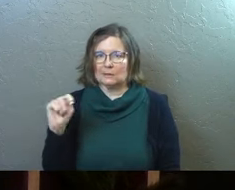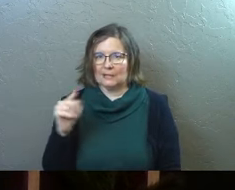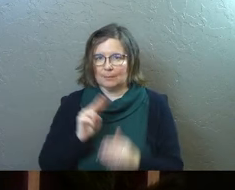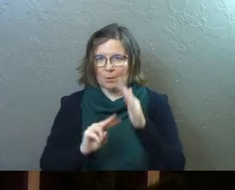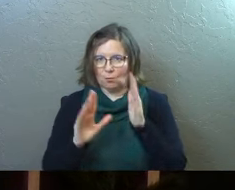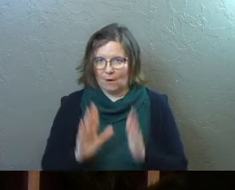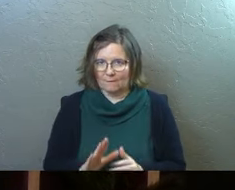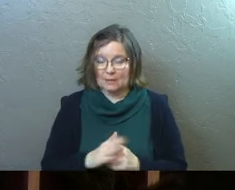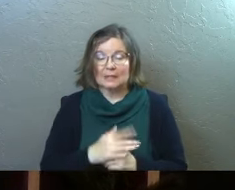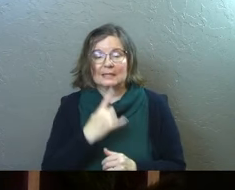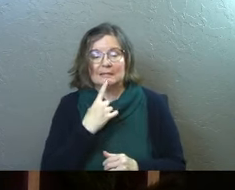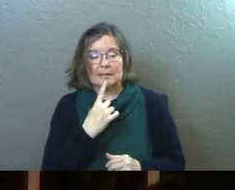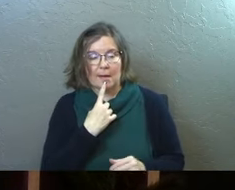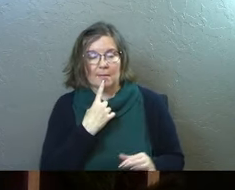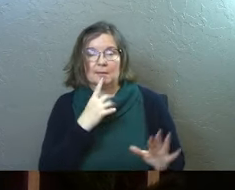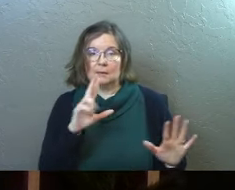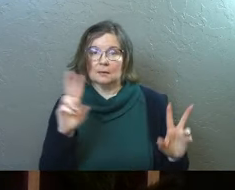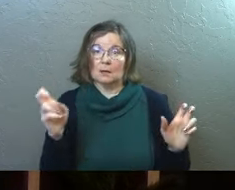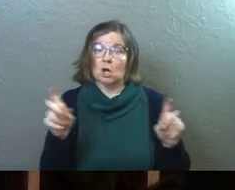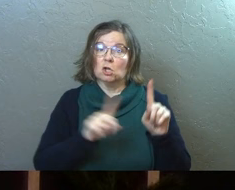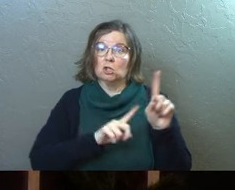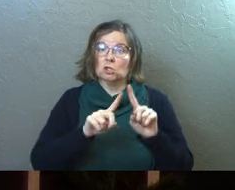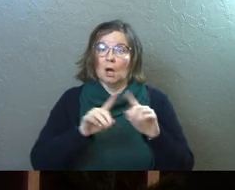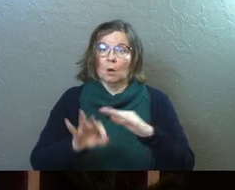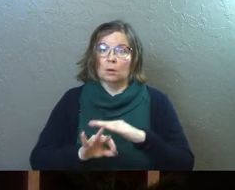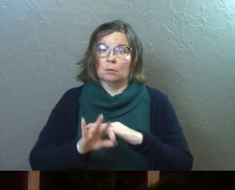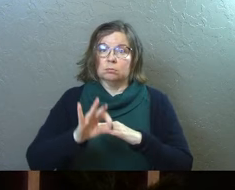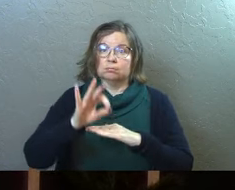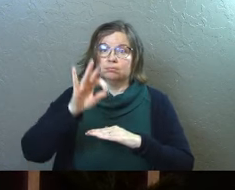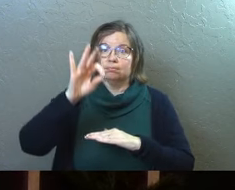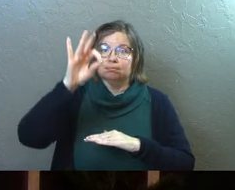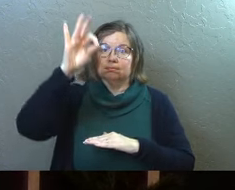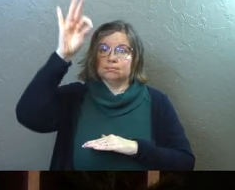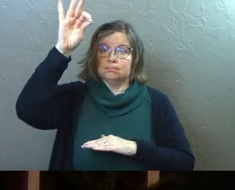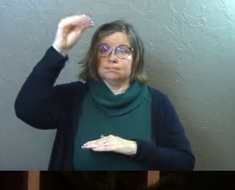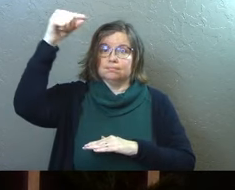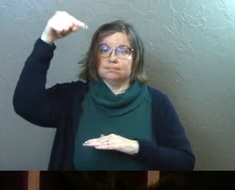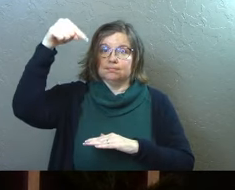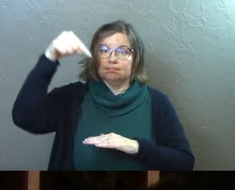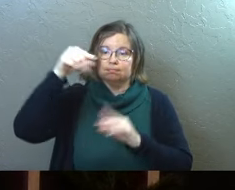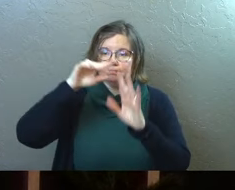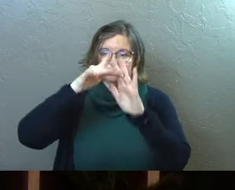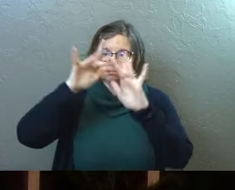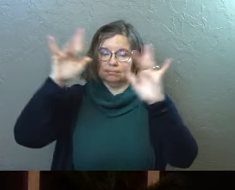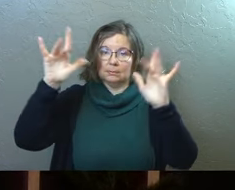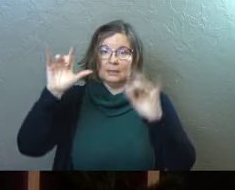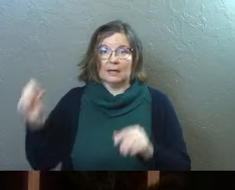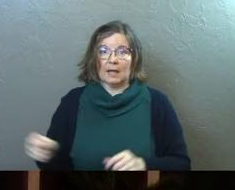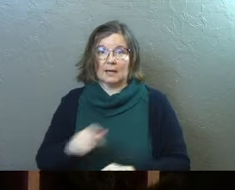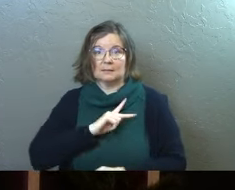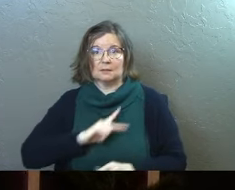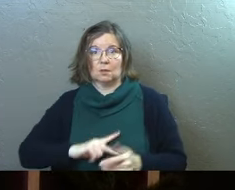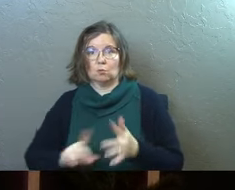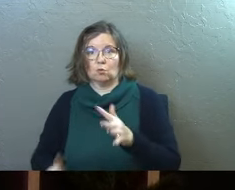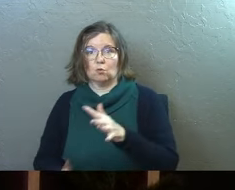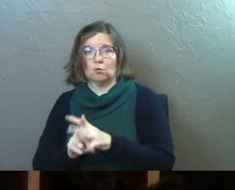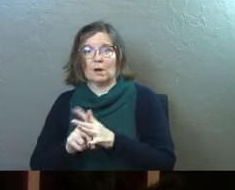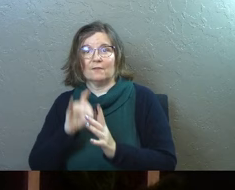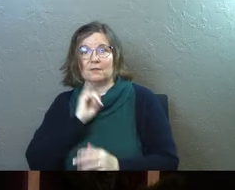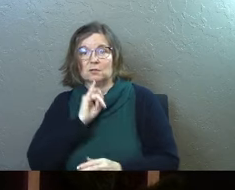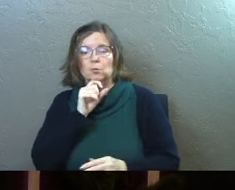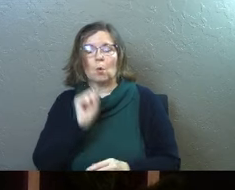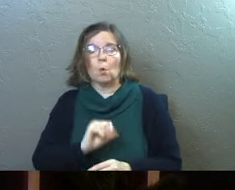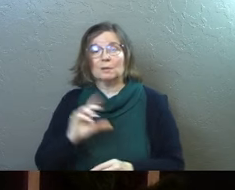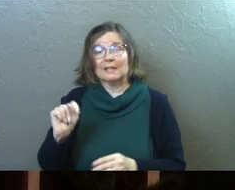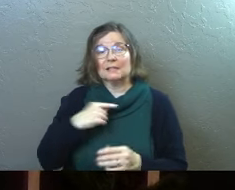prophet. And he had said, a star will rise from Jacob and a scepter will rise from Israel. And so there was this old